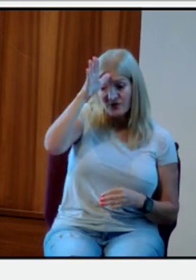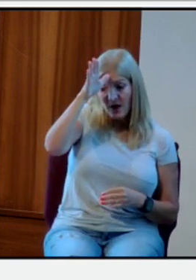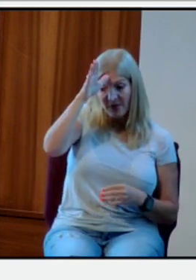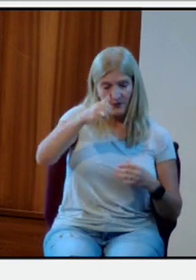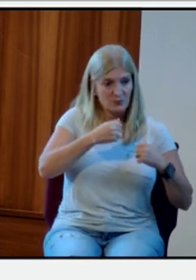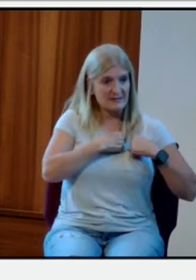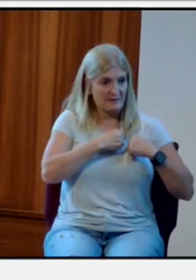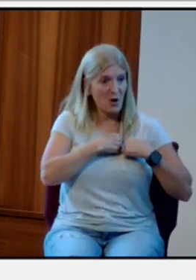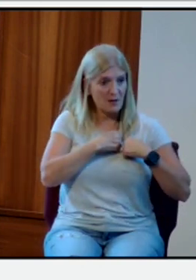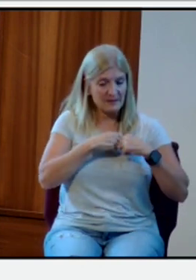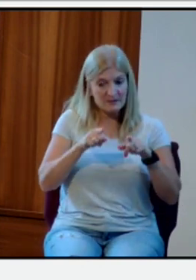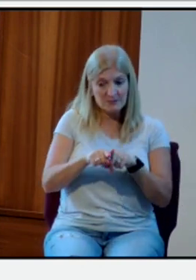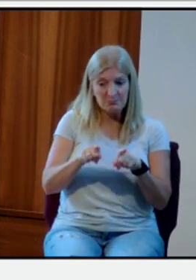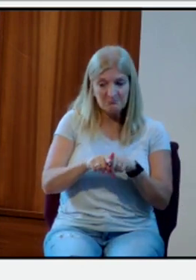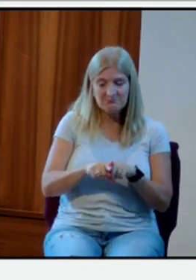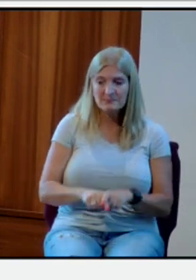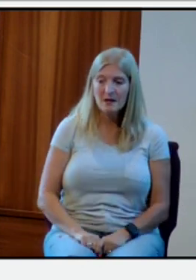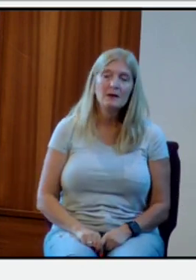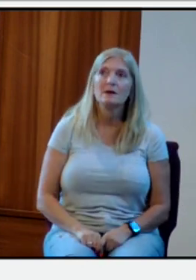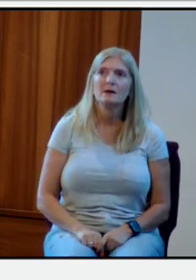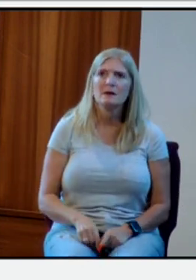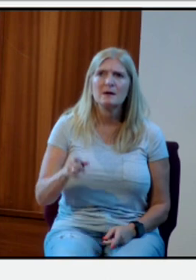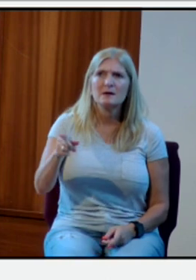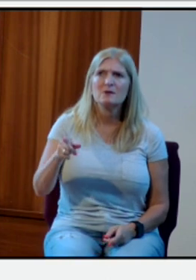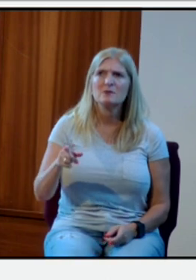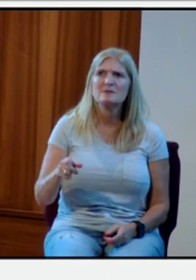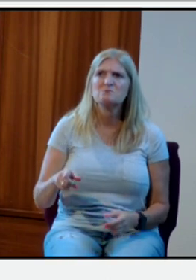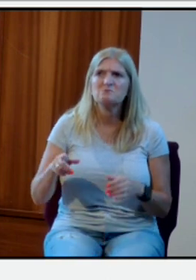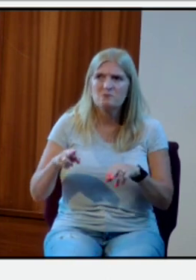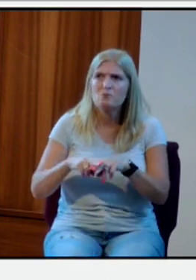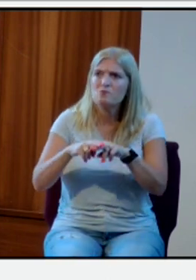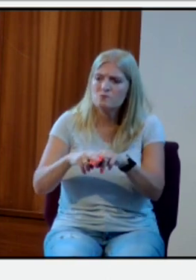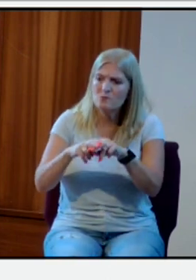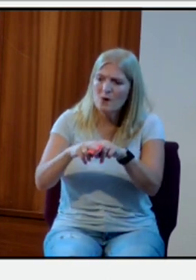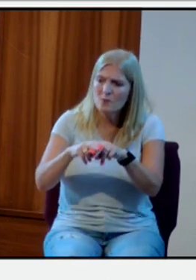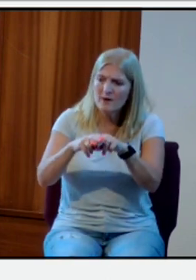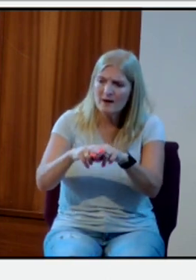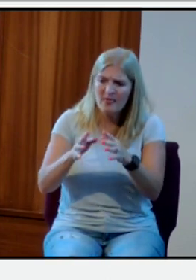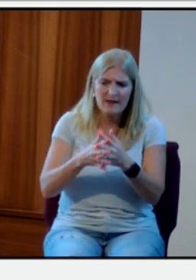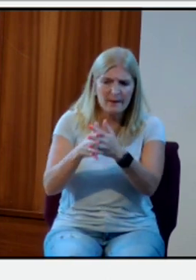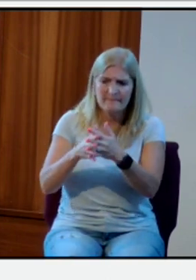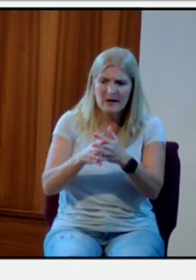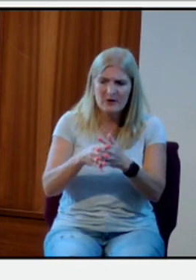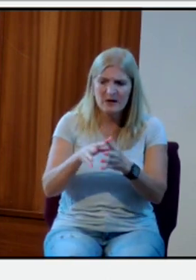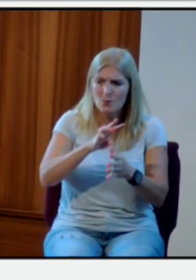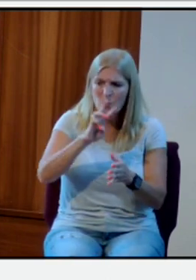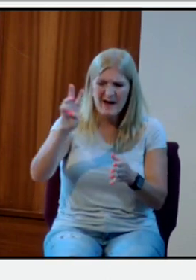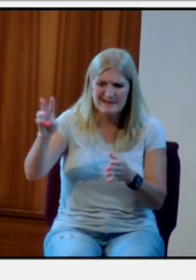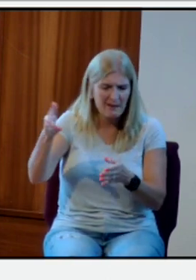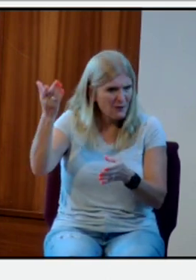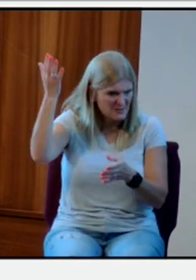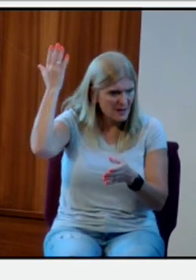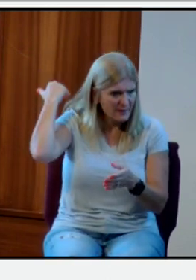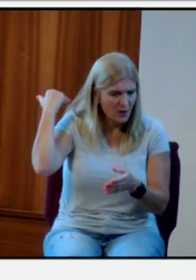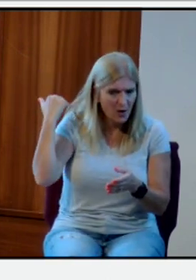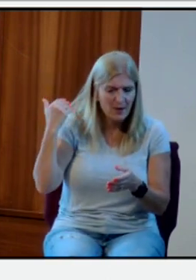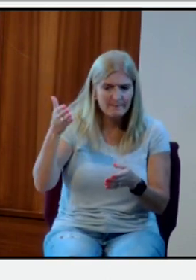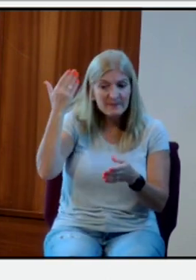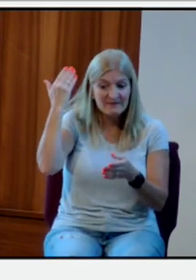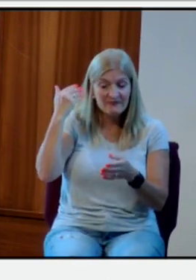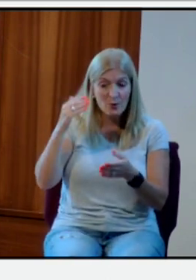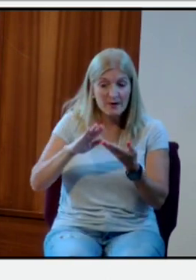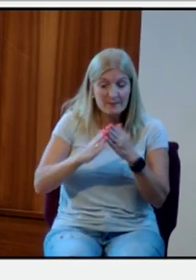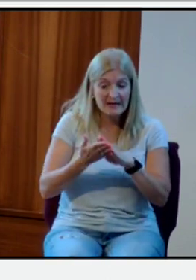army and was in the Calvary in the American West. And before he became a Rough Rider,